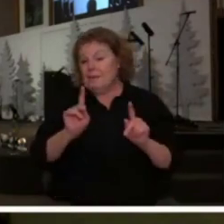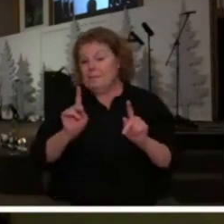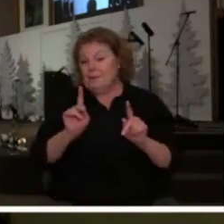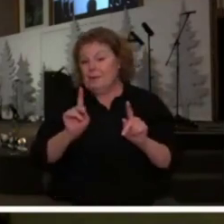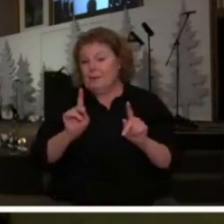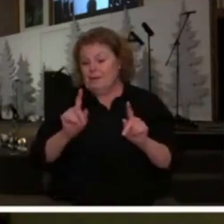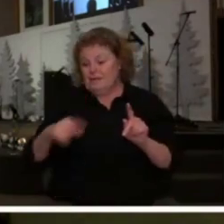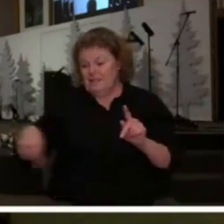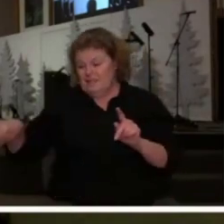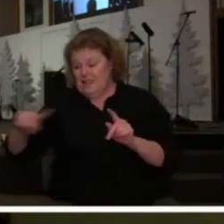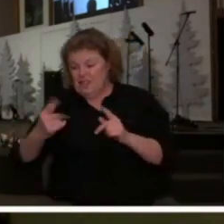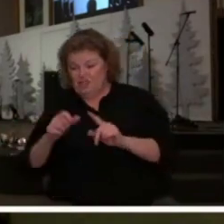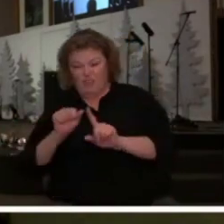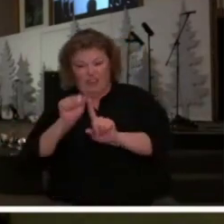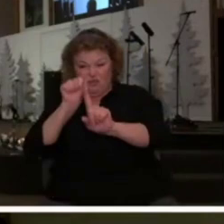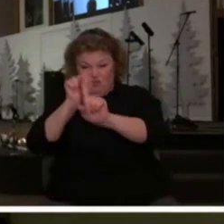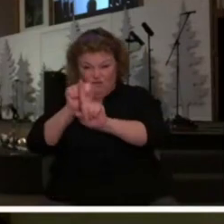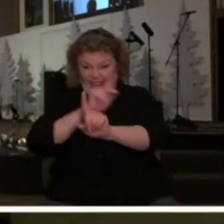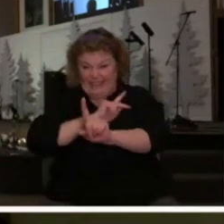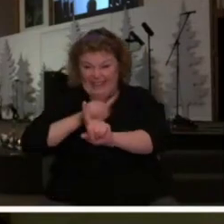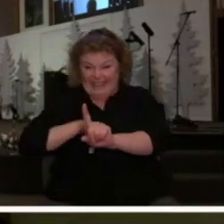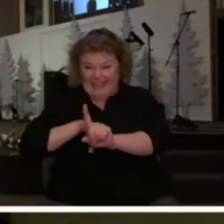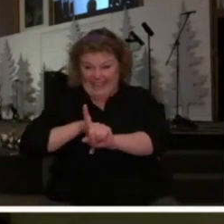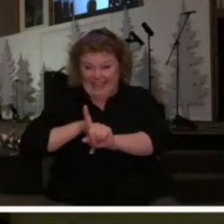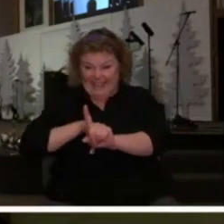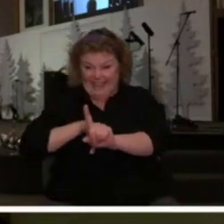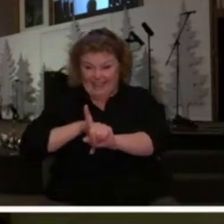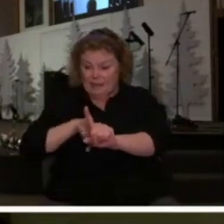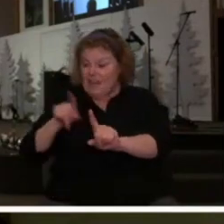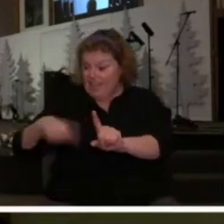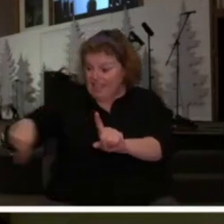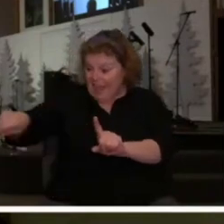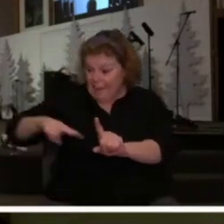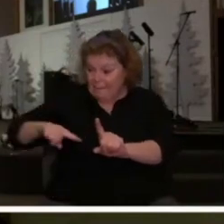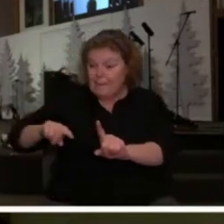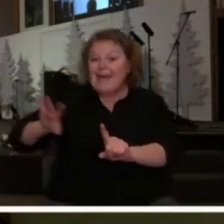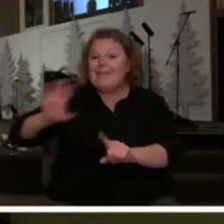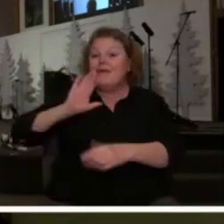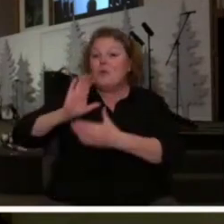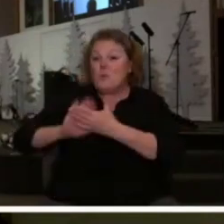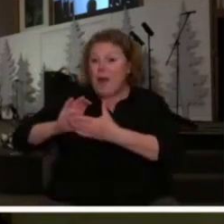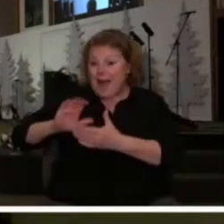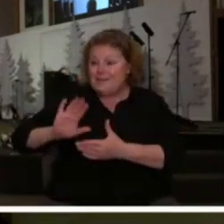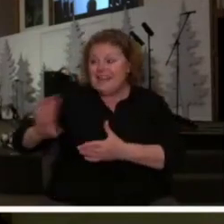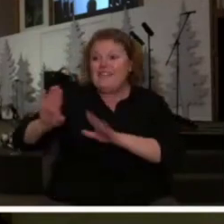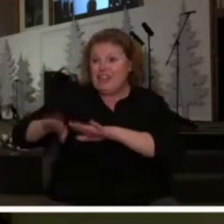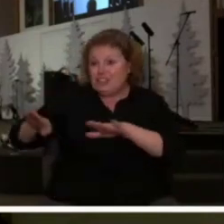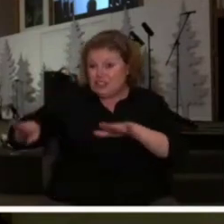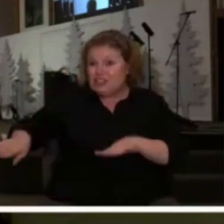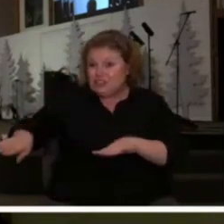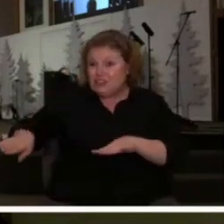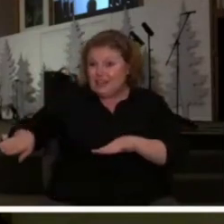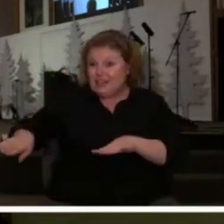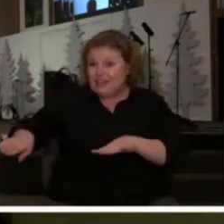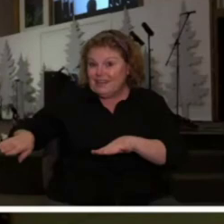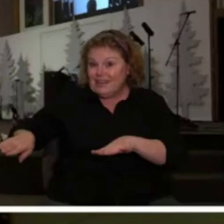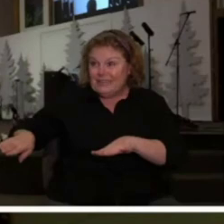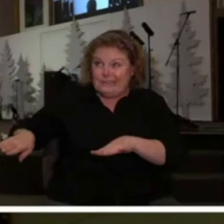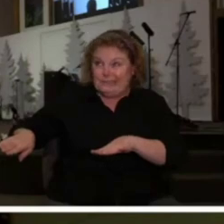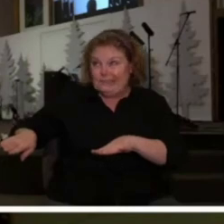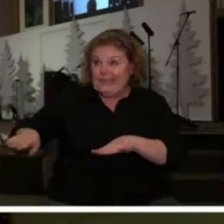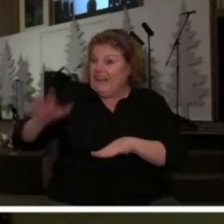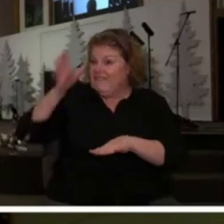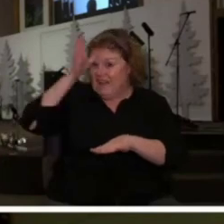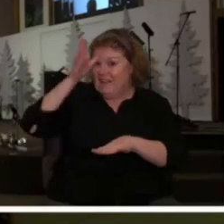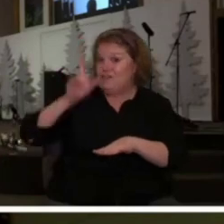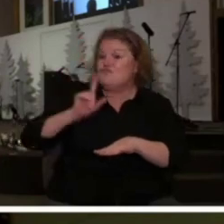king it wasn't just the men the Bible says their wives and their children where there's a lot that could be said about the influence of a